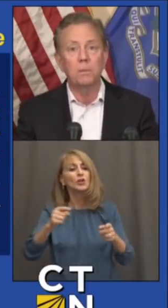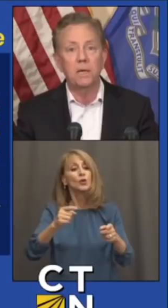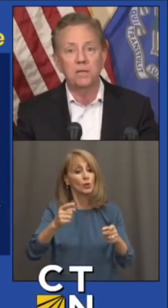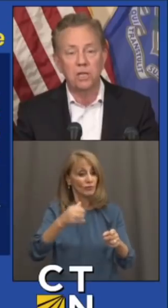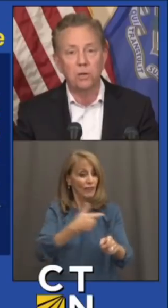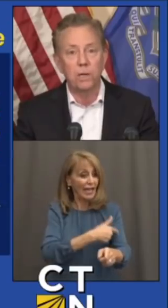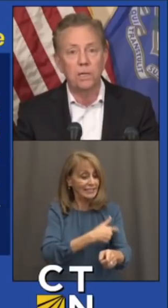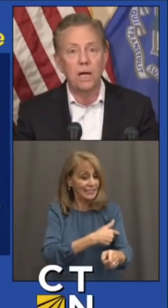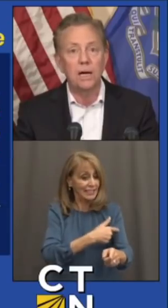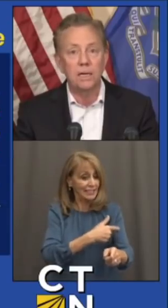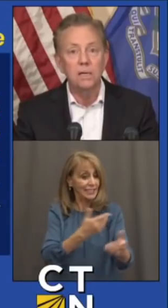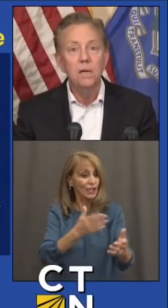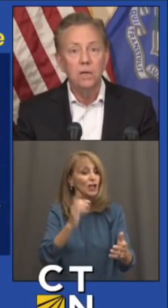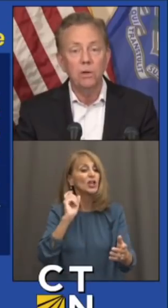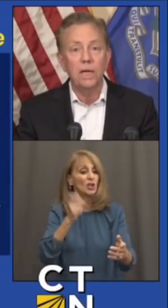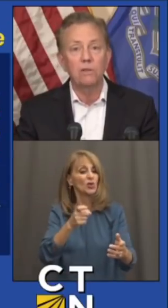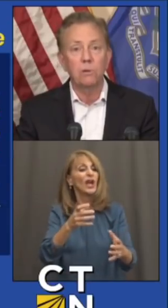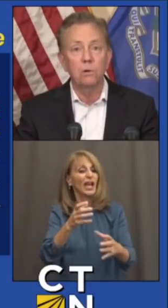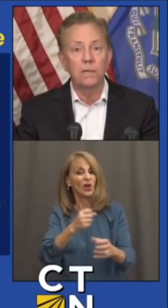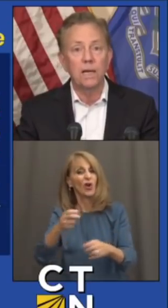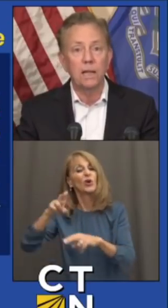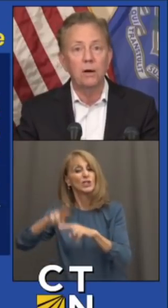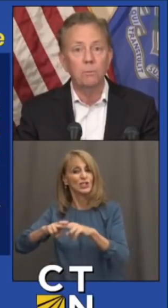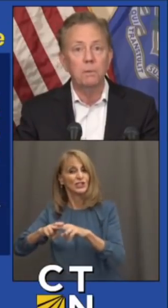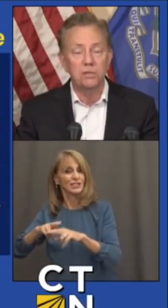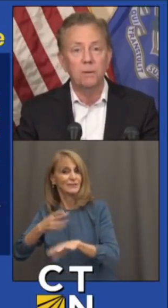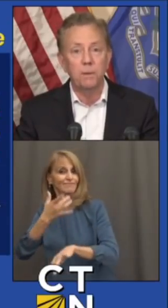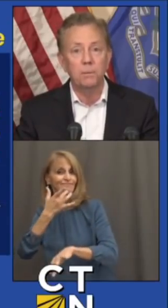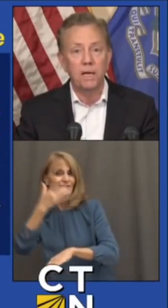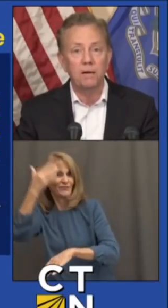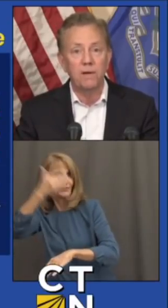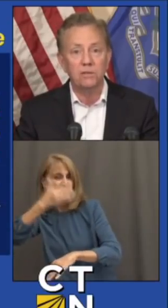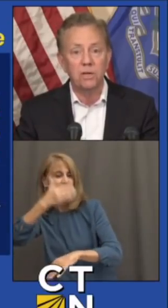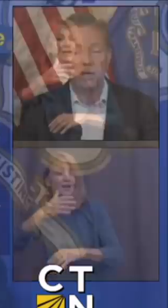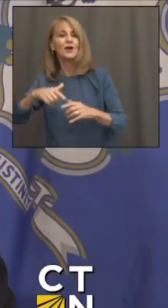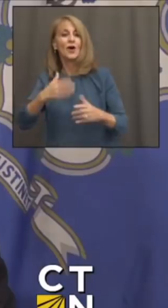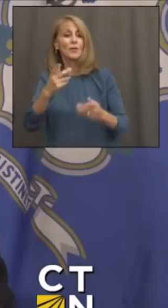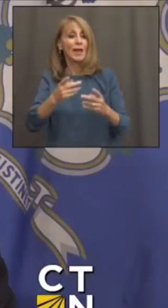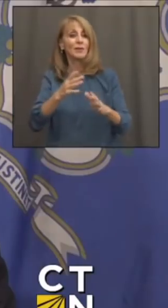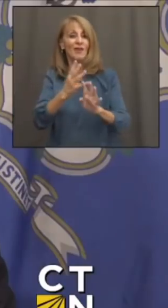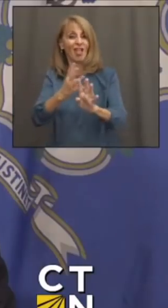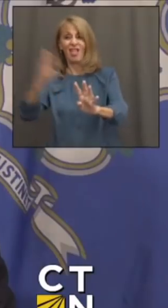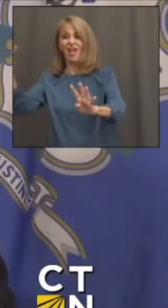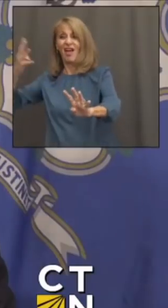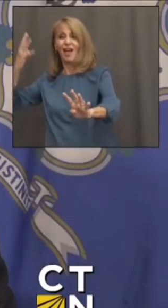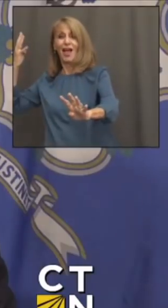or maybe there will be an accelerated line you can get through, and that will help incent people to get vaccinated.